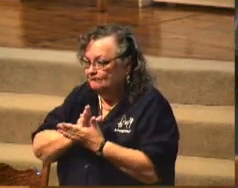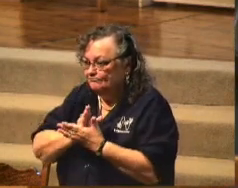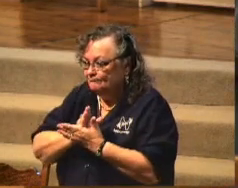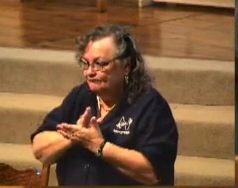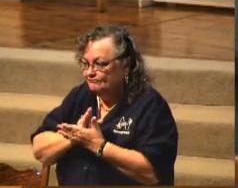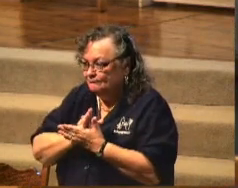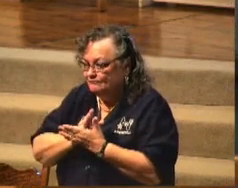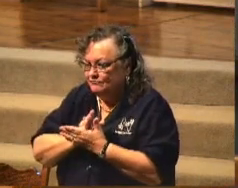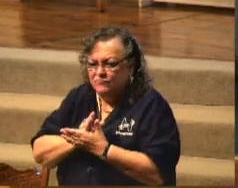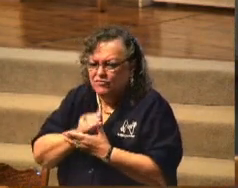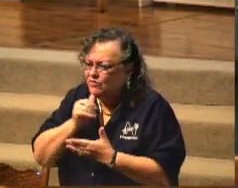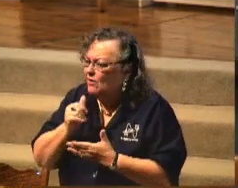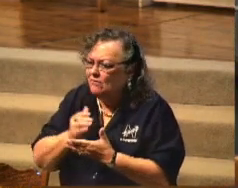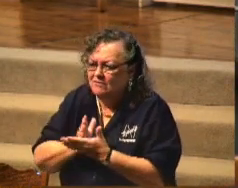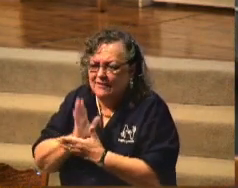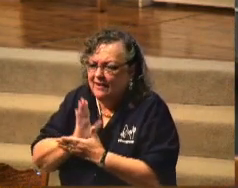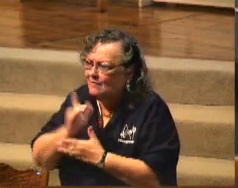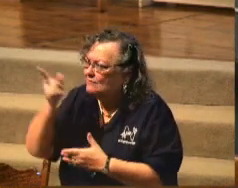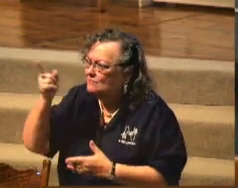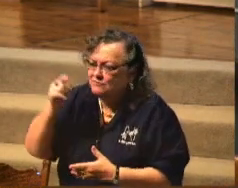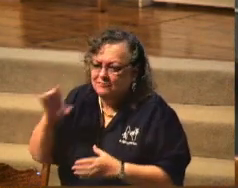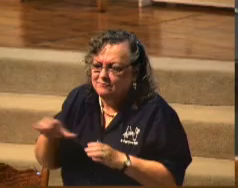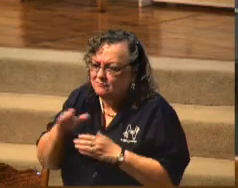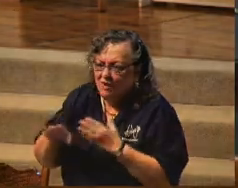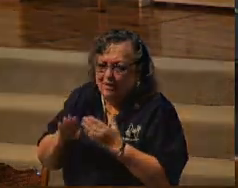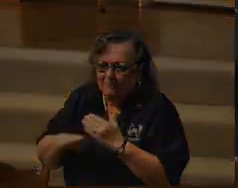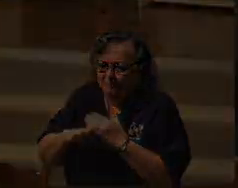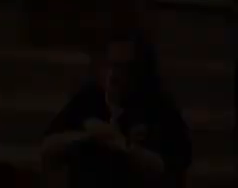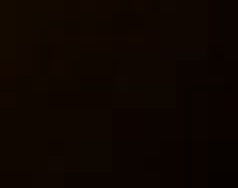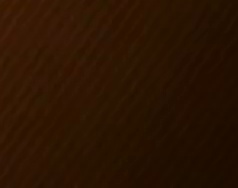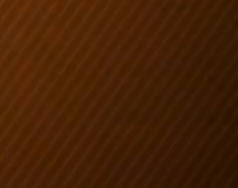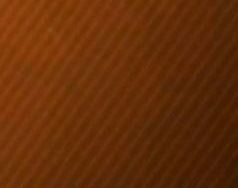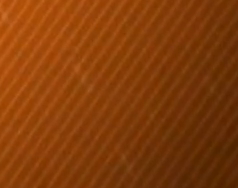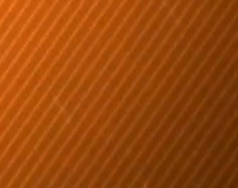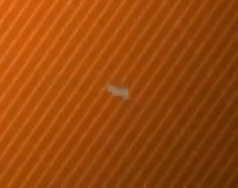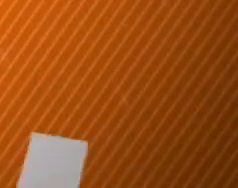Don't let him do that. Answer his call. Heavenly Father.